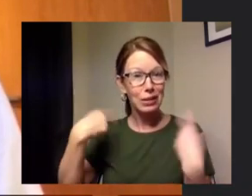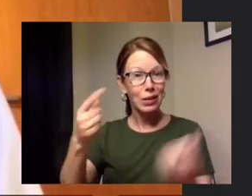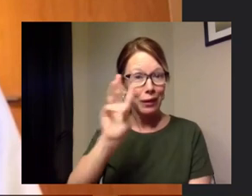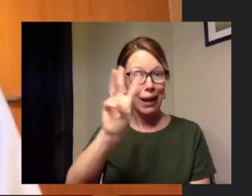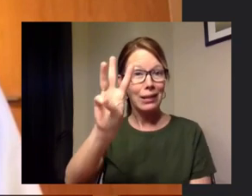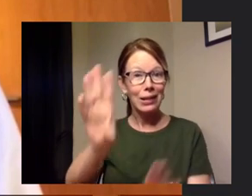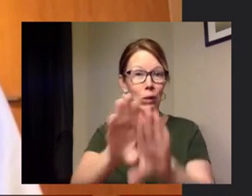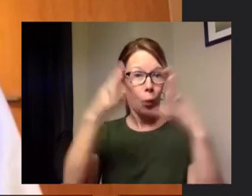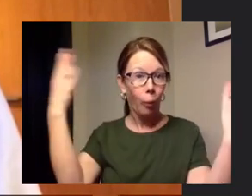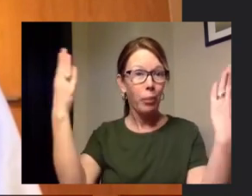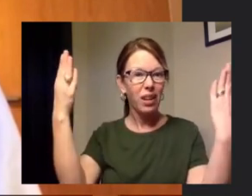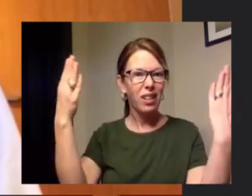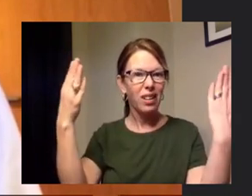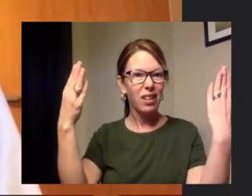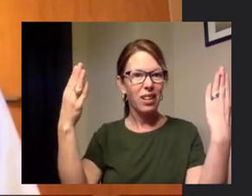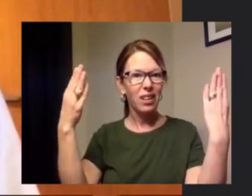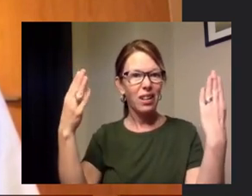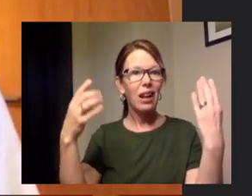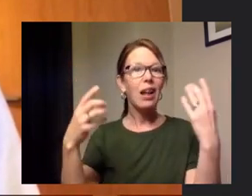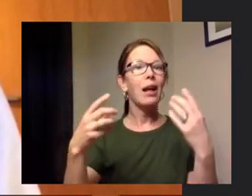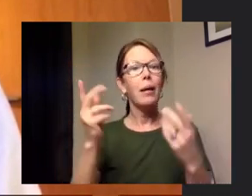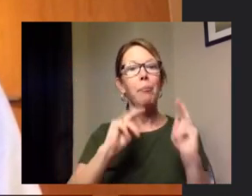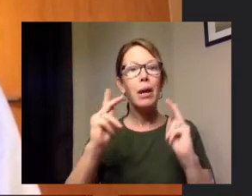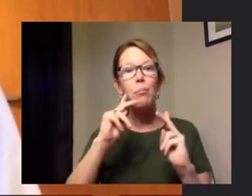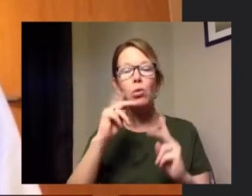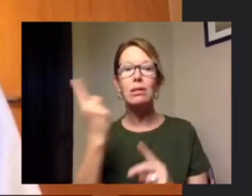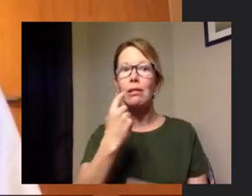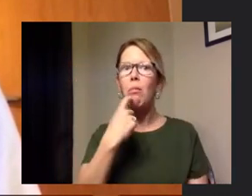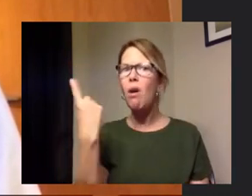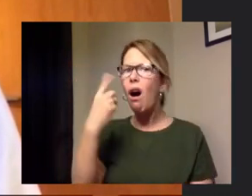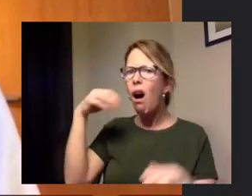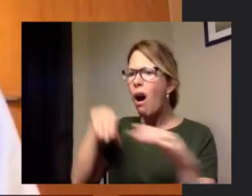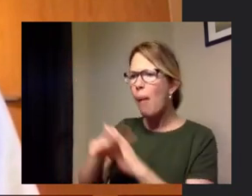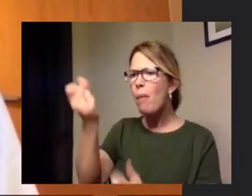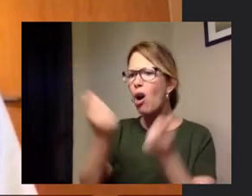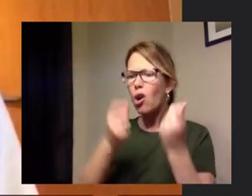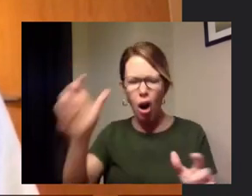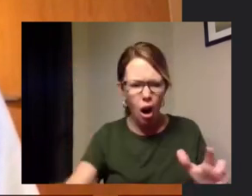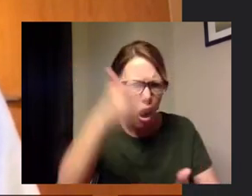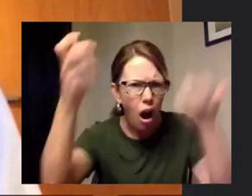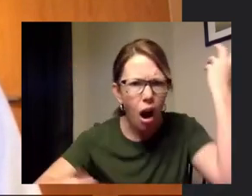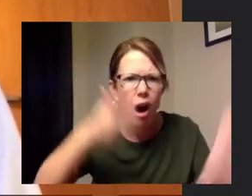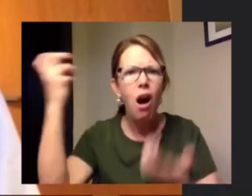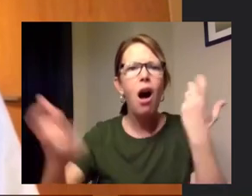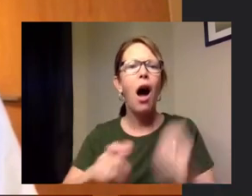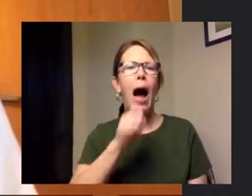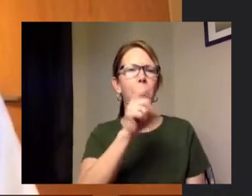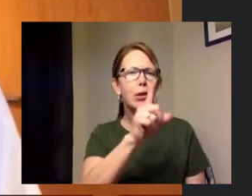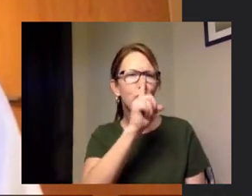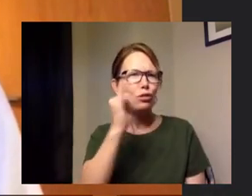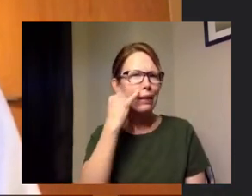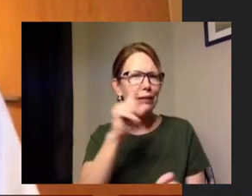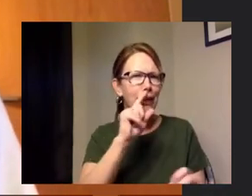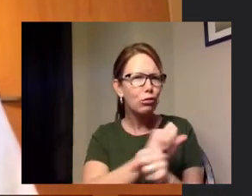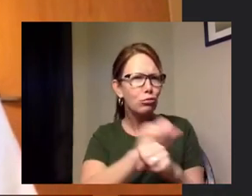talking about their vehicle being rummaged through um i don't know if there was property that was reported stolen or not from these